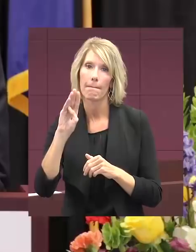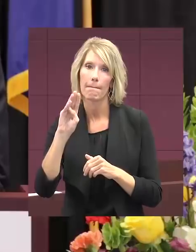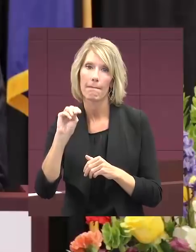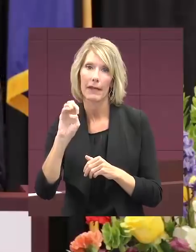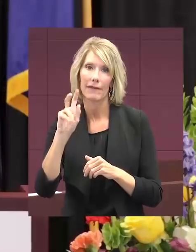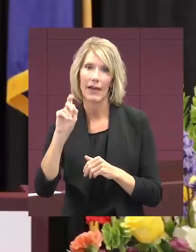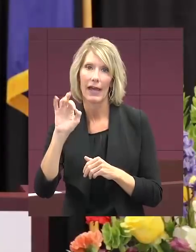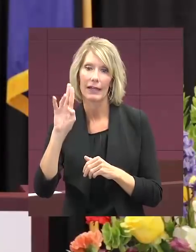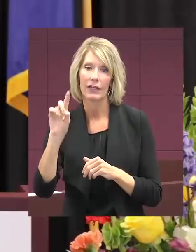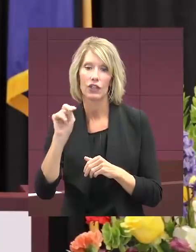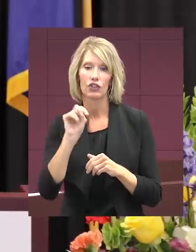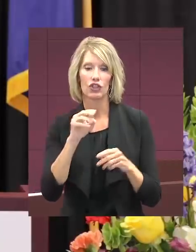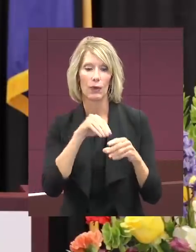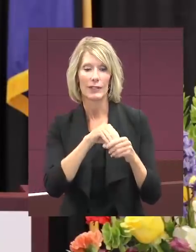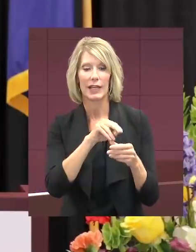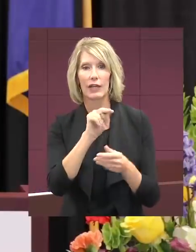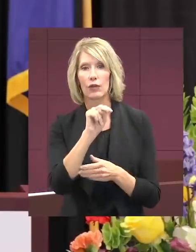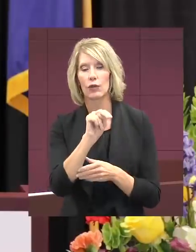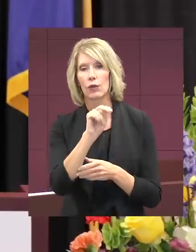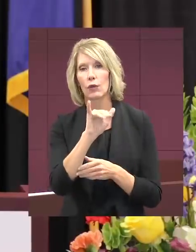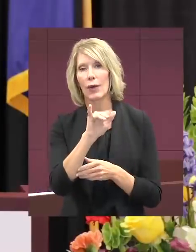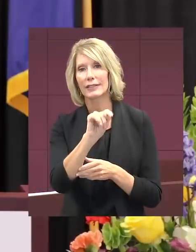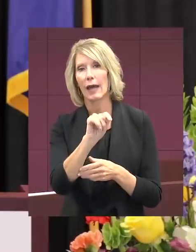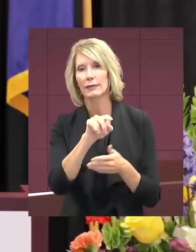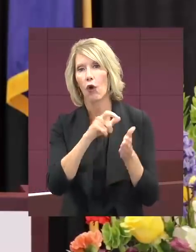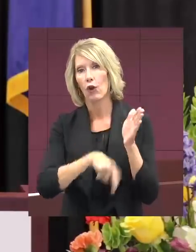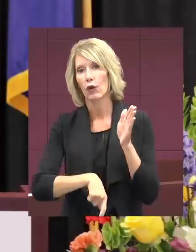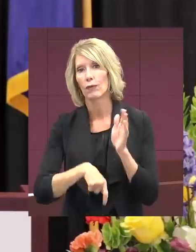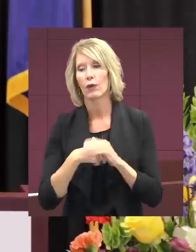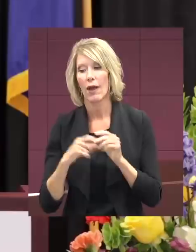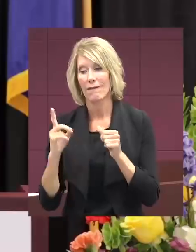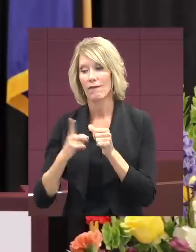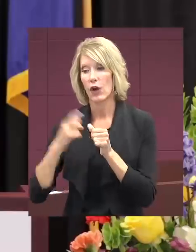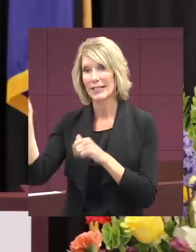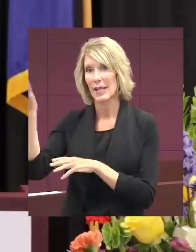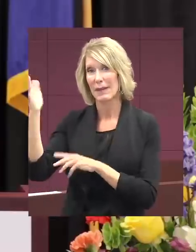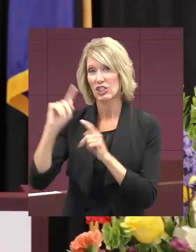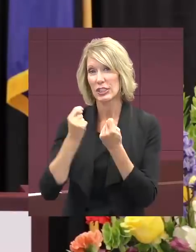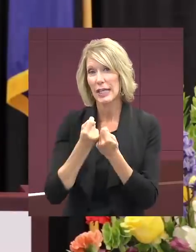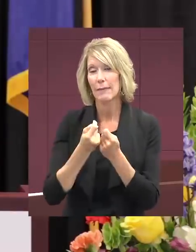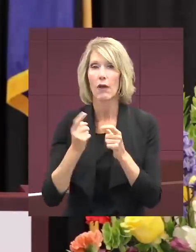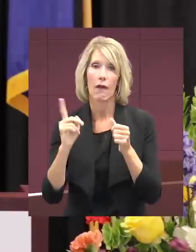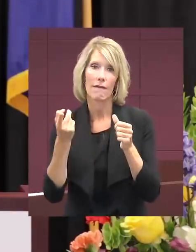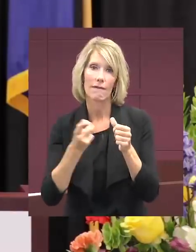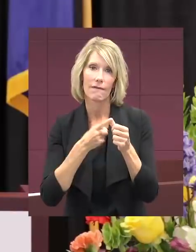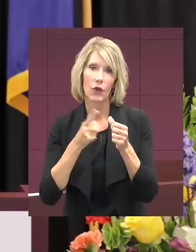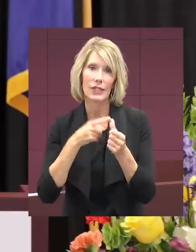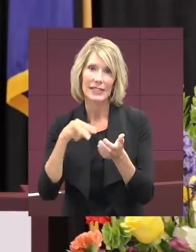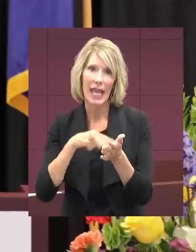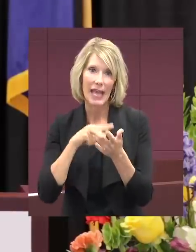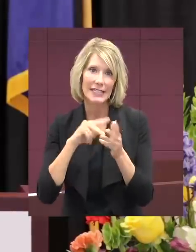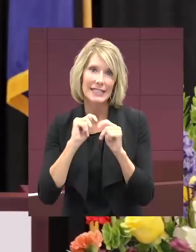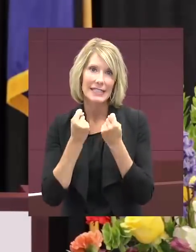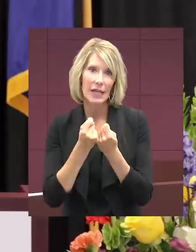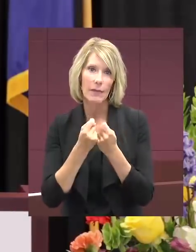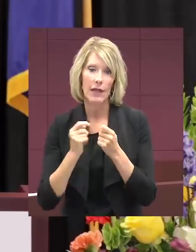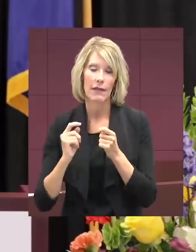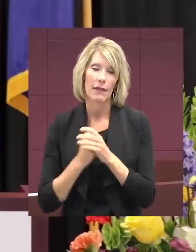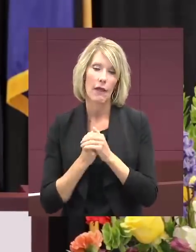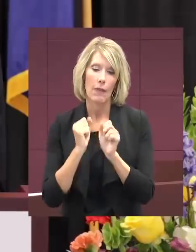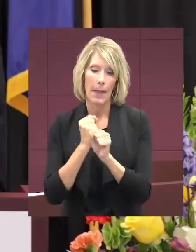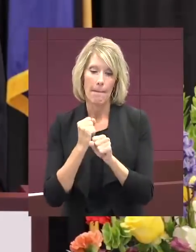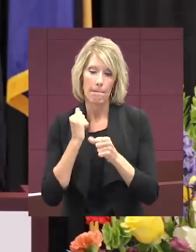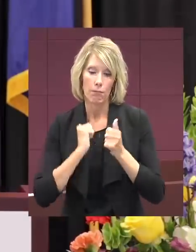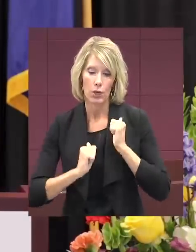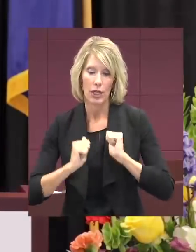the New York Times article. We had our first speech team. We had our first dance team. We had the production